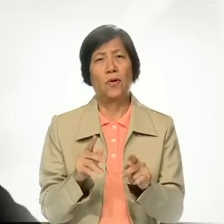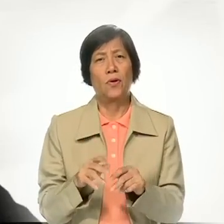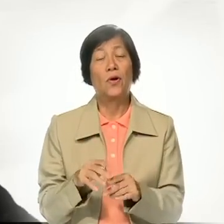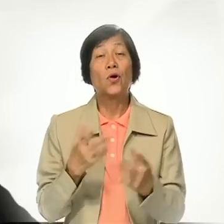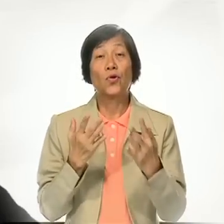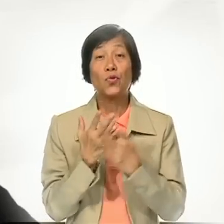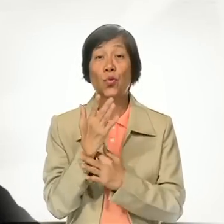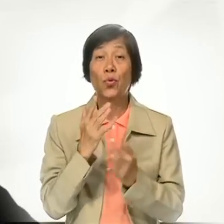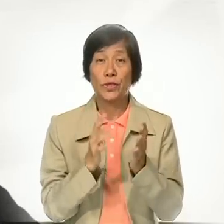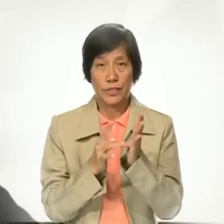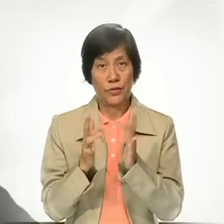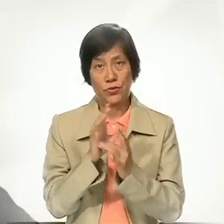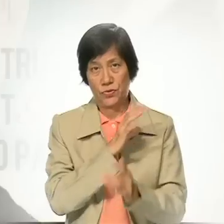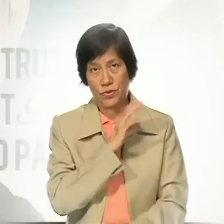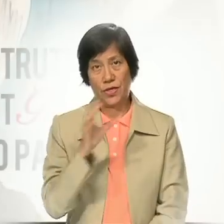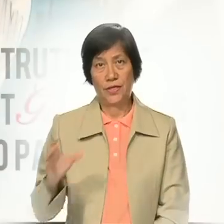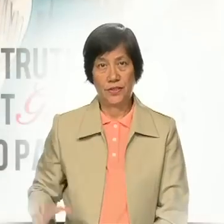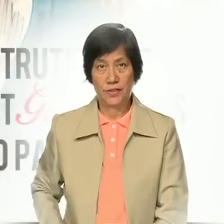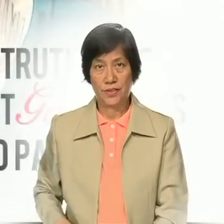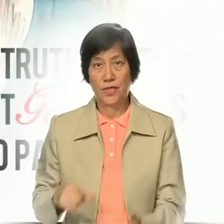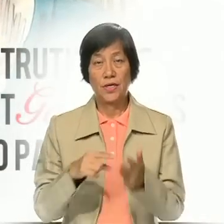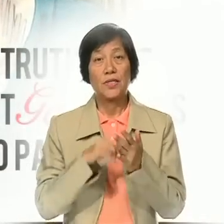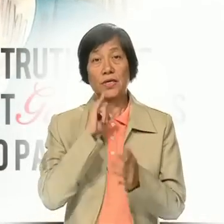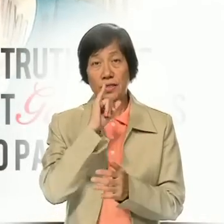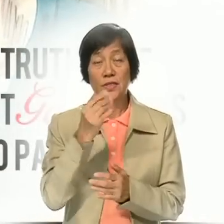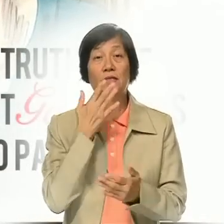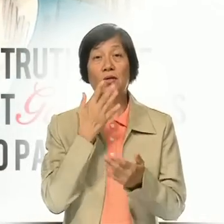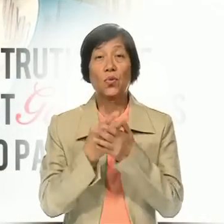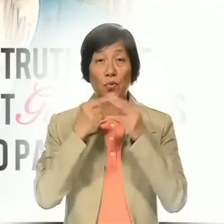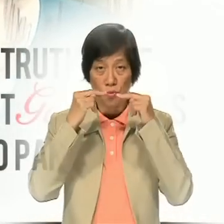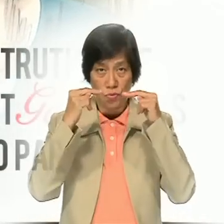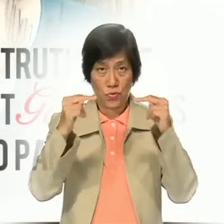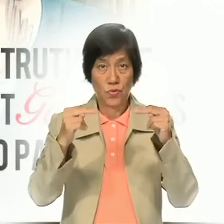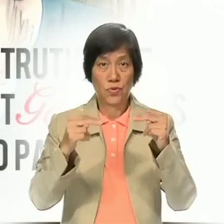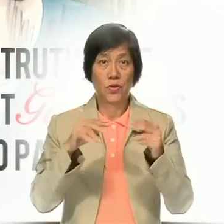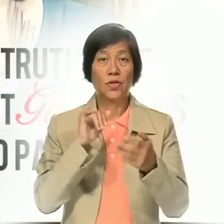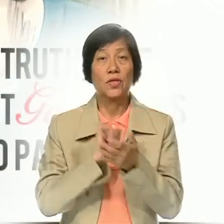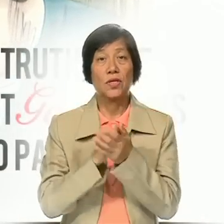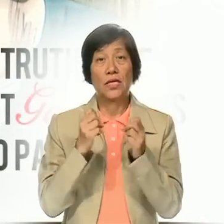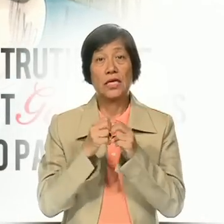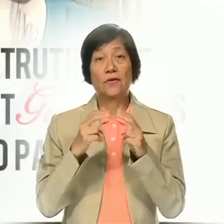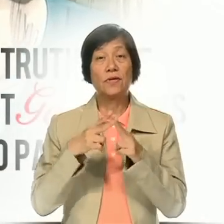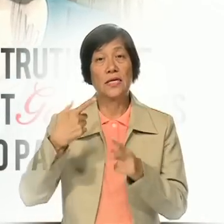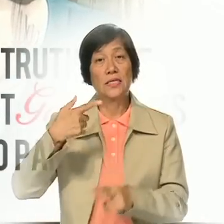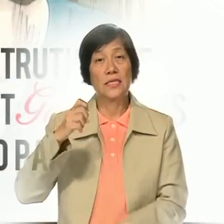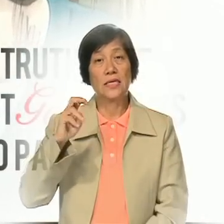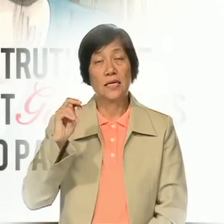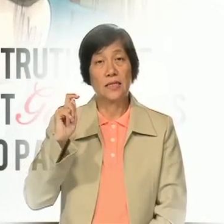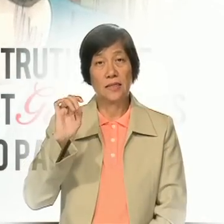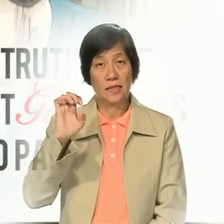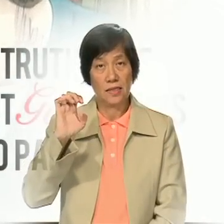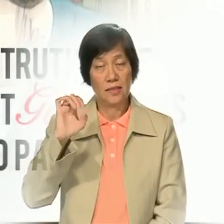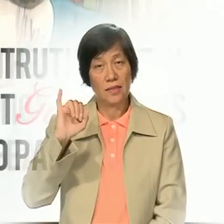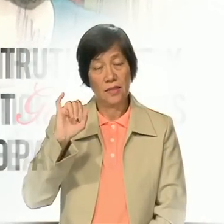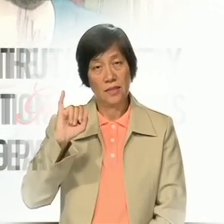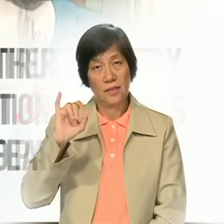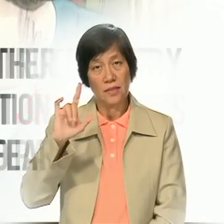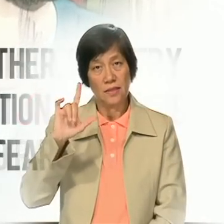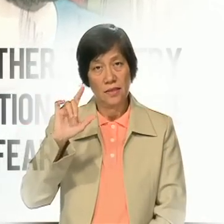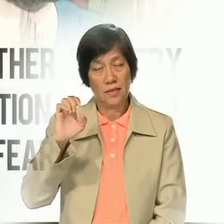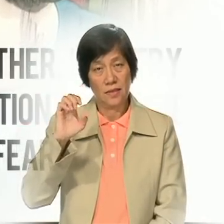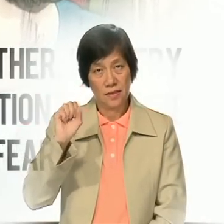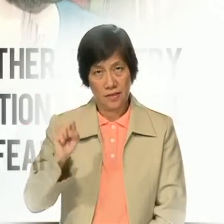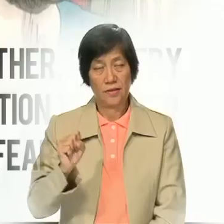through Jesus Christ. This is the good news that even the Gentiles, the so-called pagans,